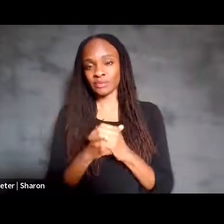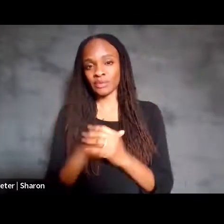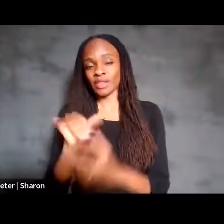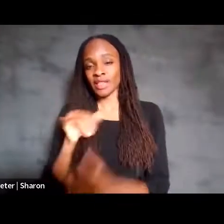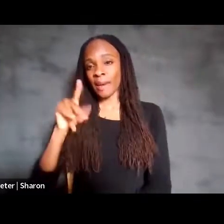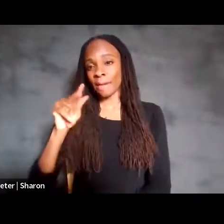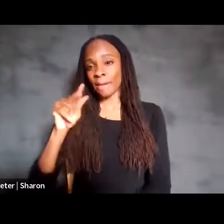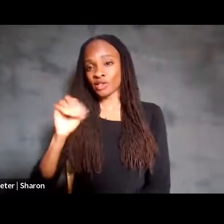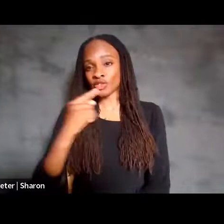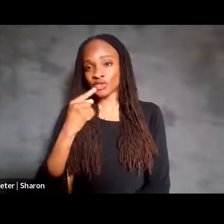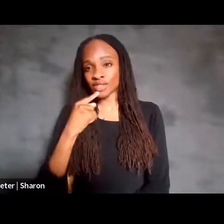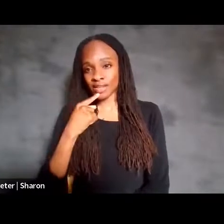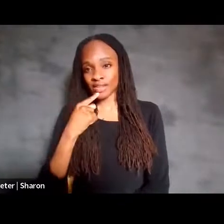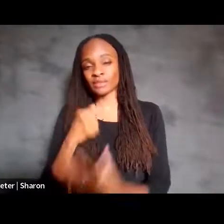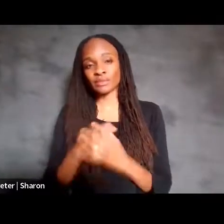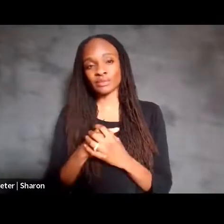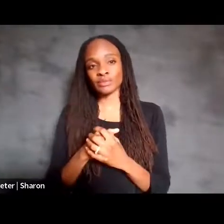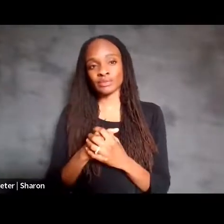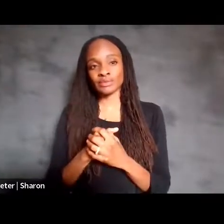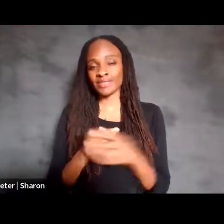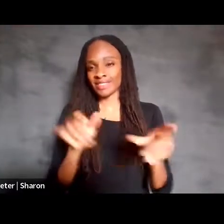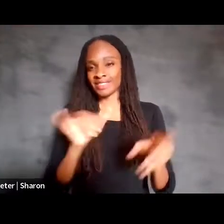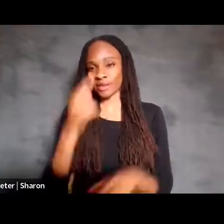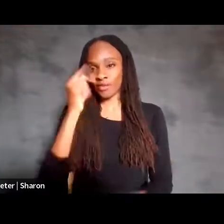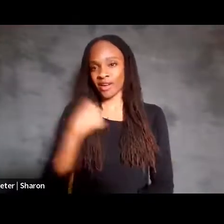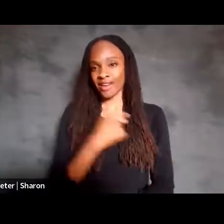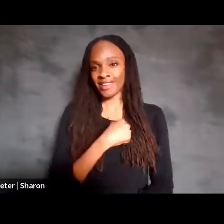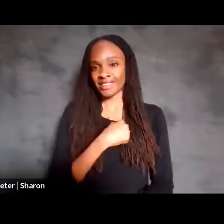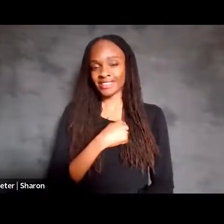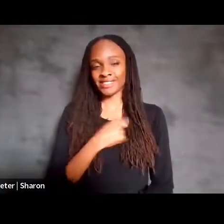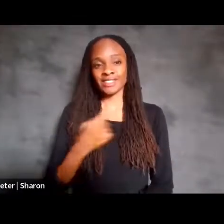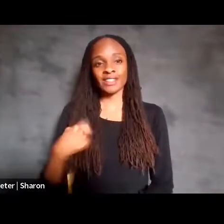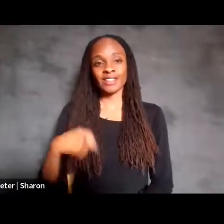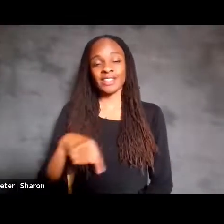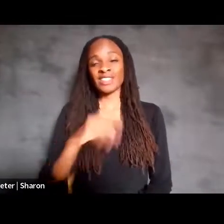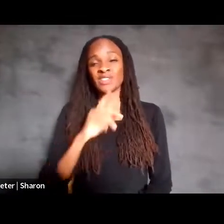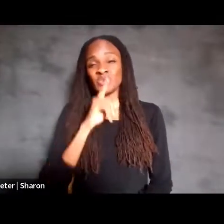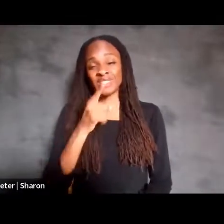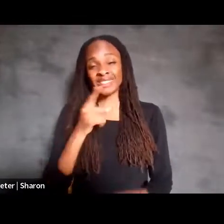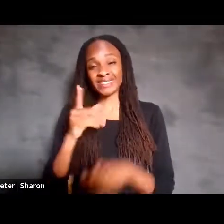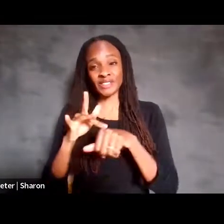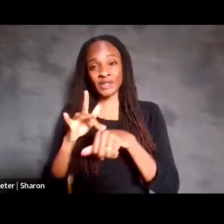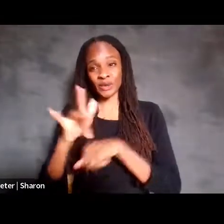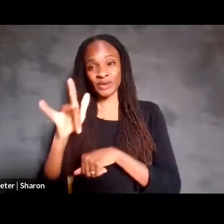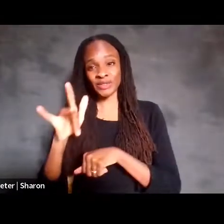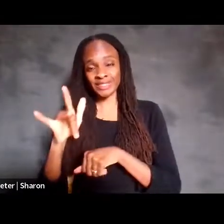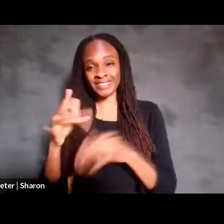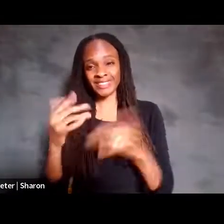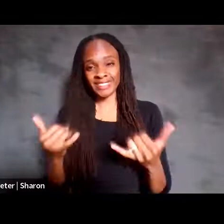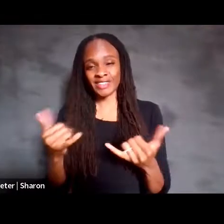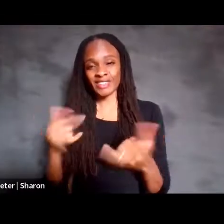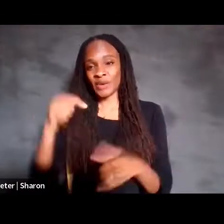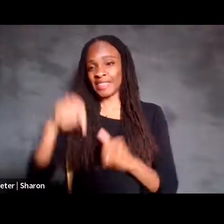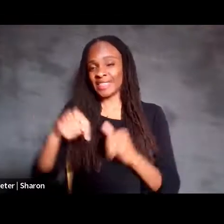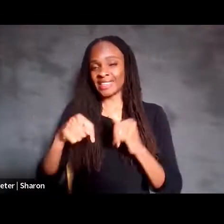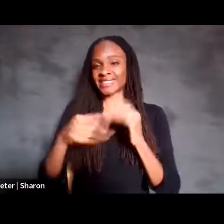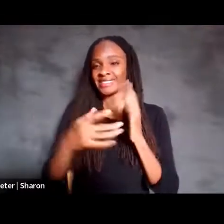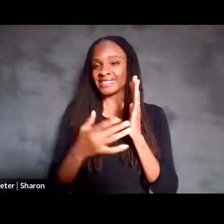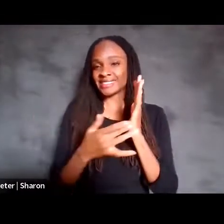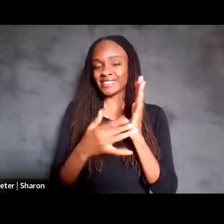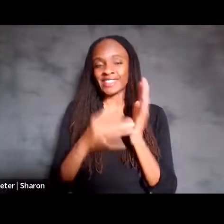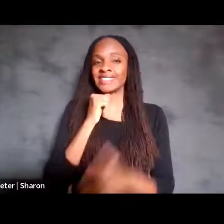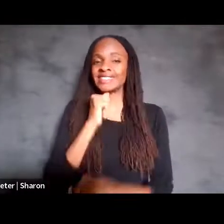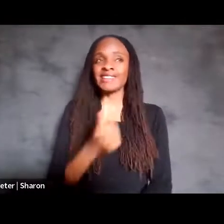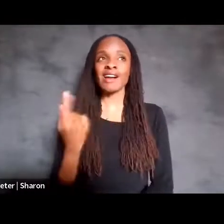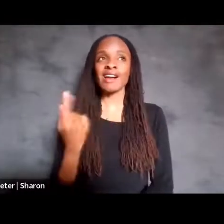has said, and us as well, we really are in the early stages. So this device isn't something that